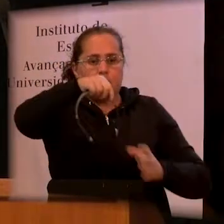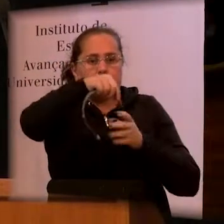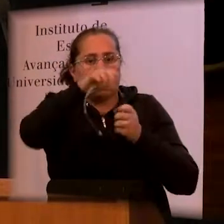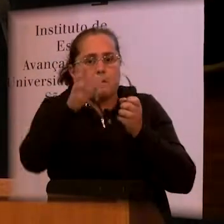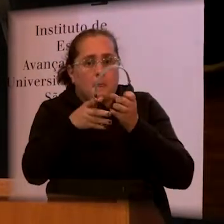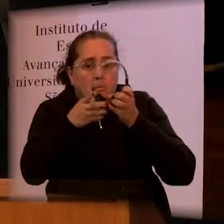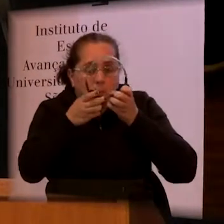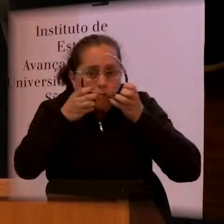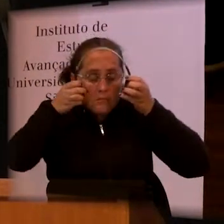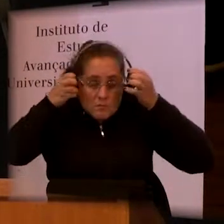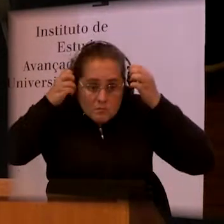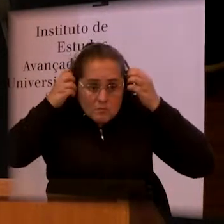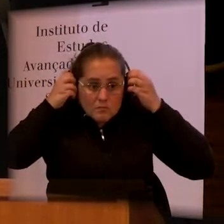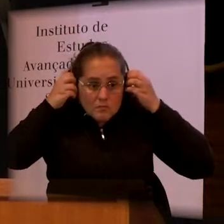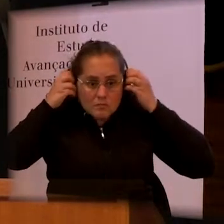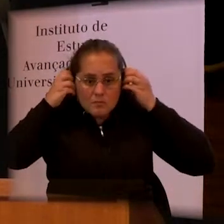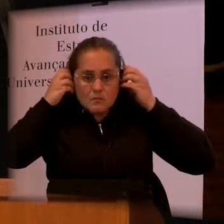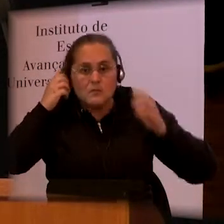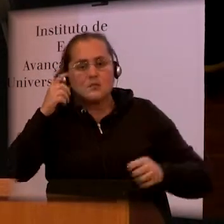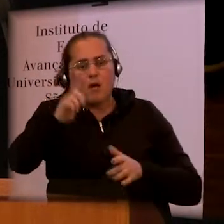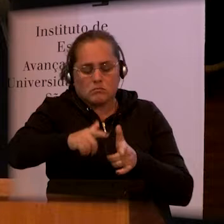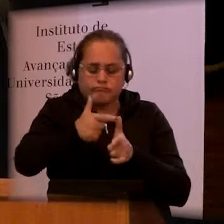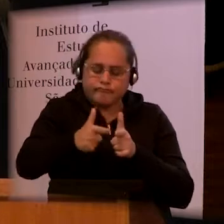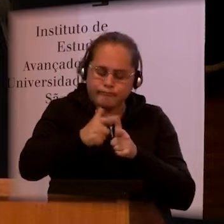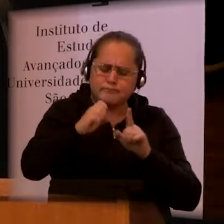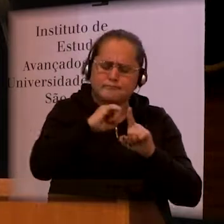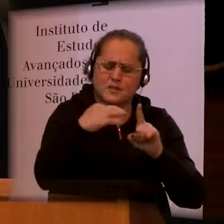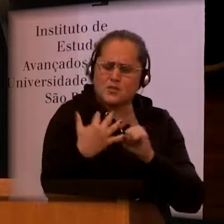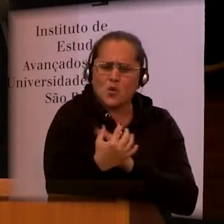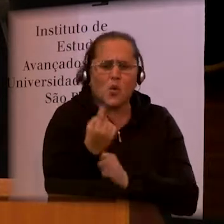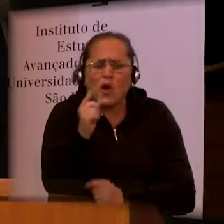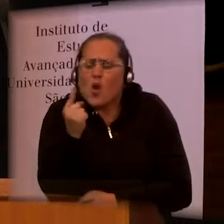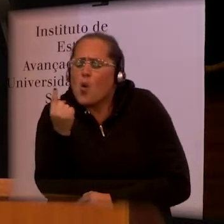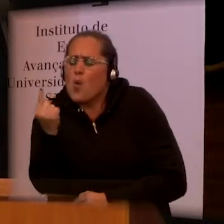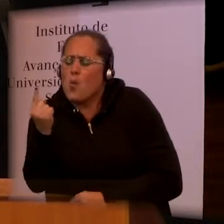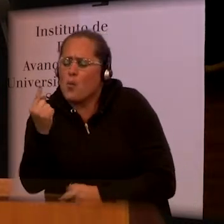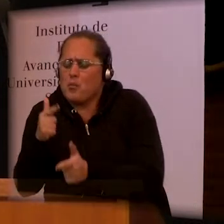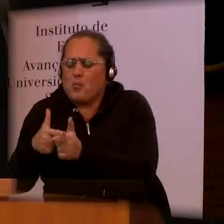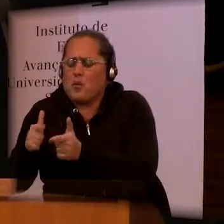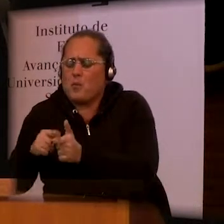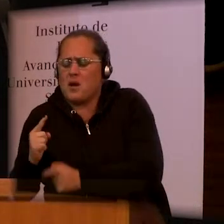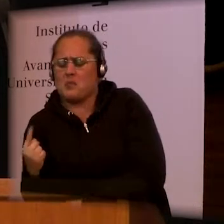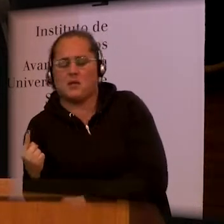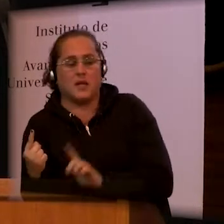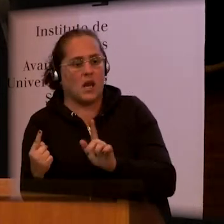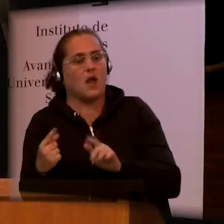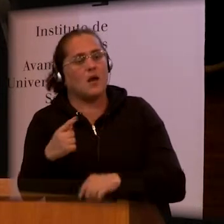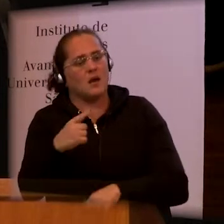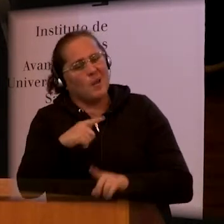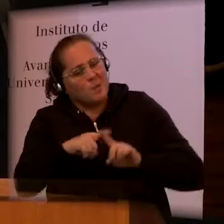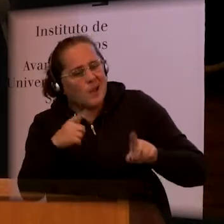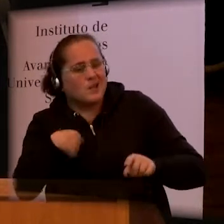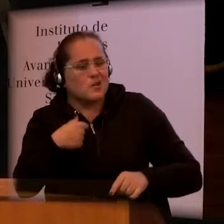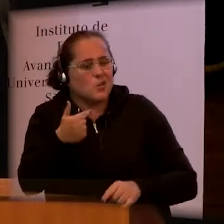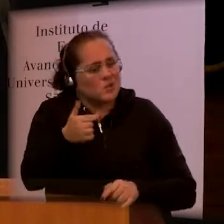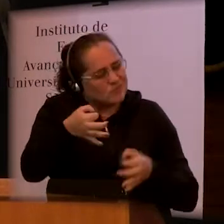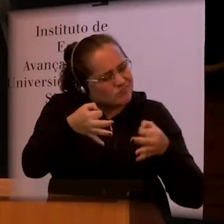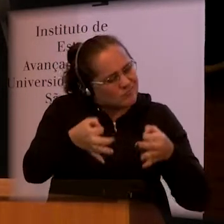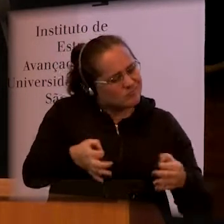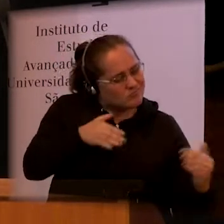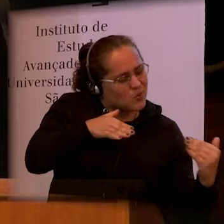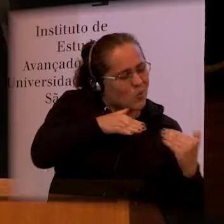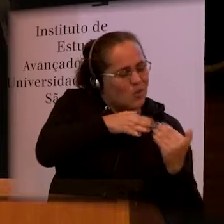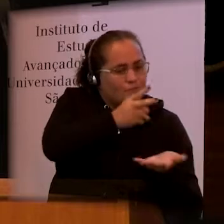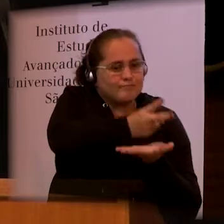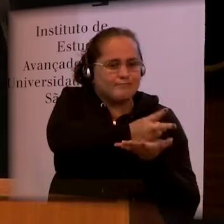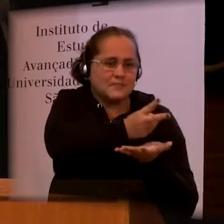environment. It is not about the person's body. But I am not sure that I always agree because I think medicine is very